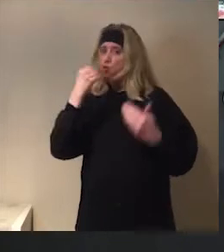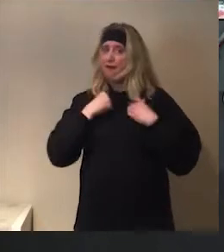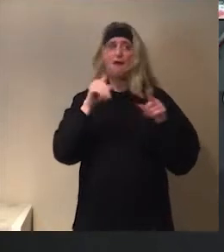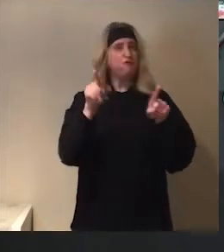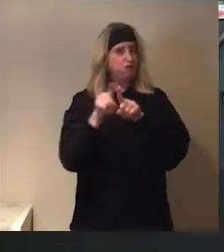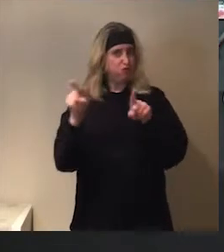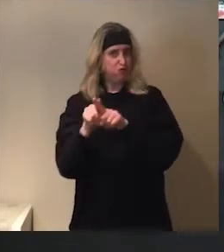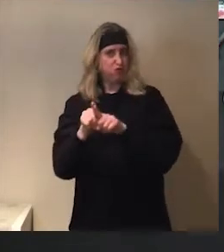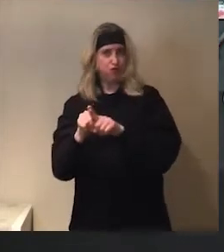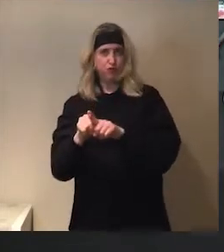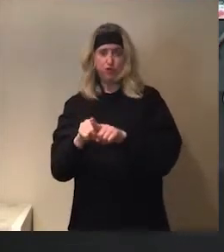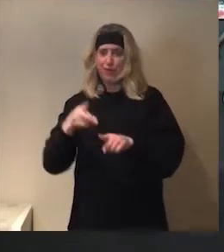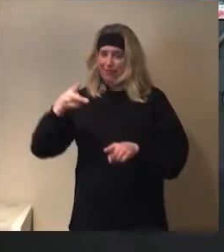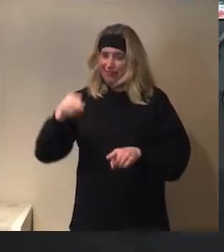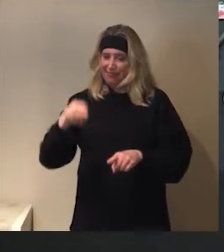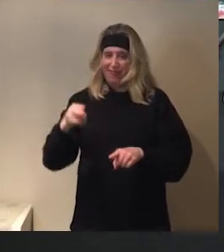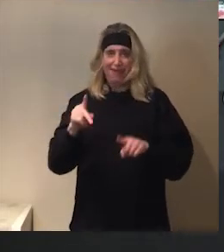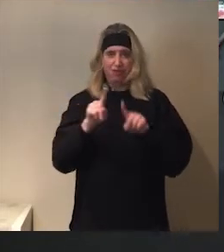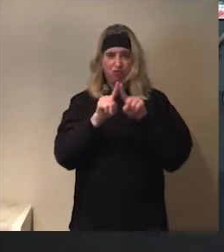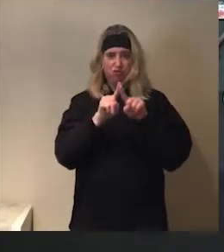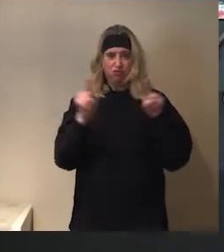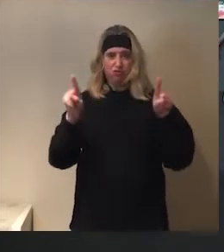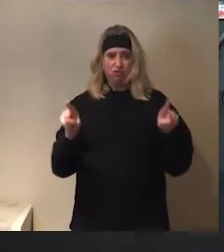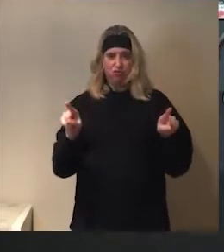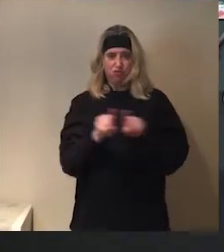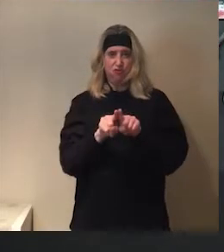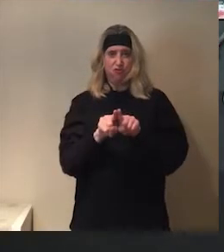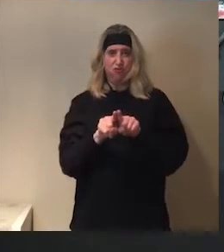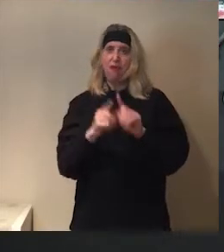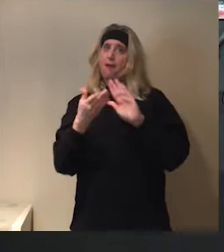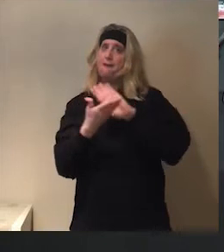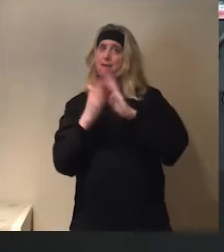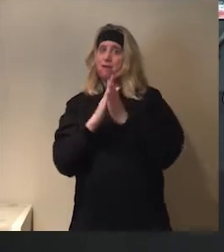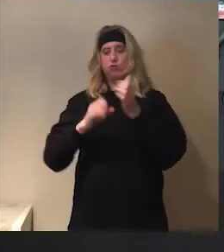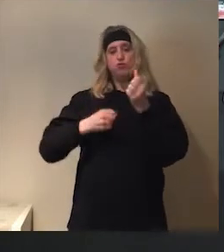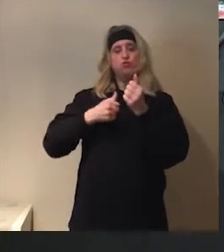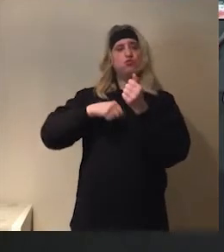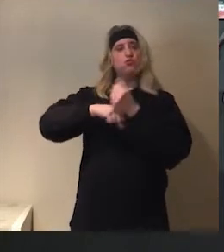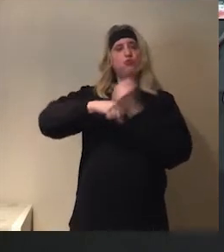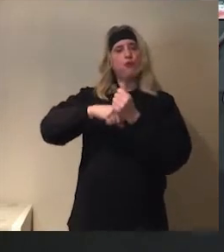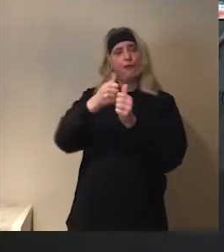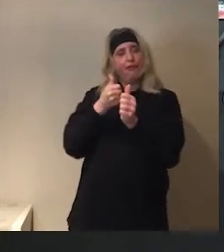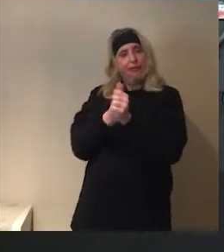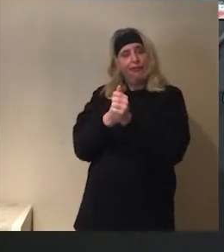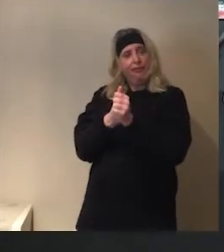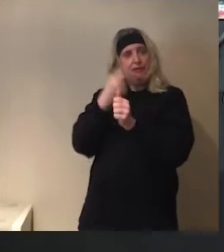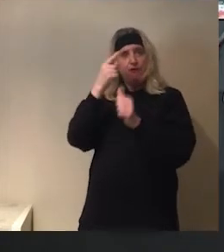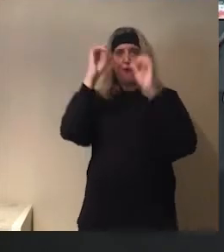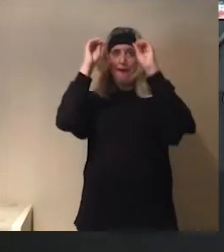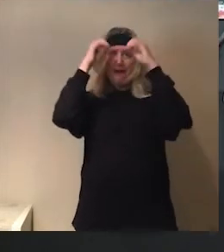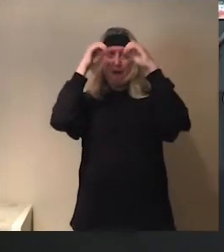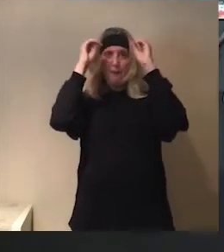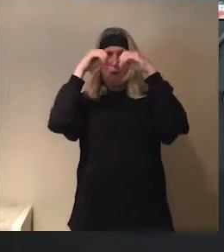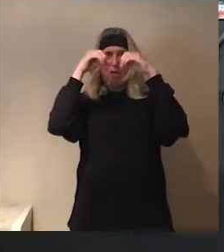in the house that you could cut into a rectangle. And it becomes the support for the owl.